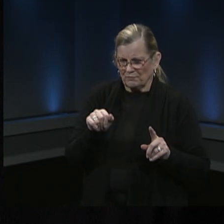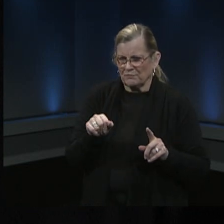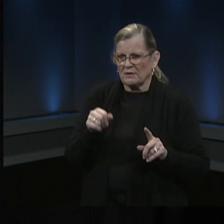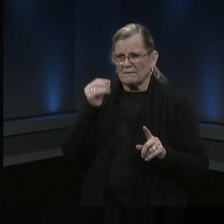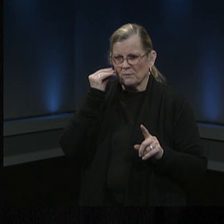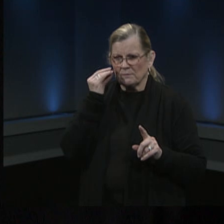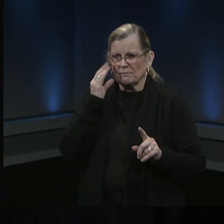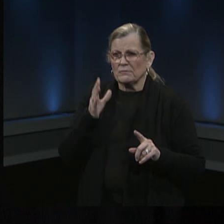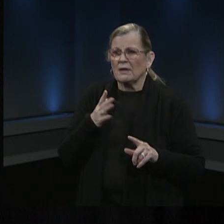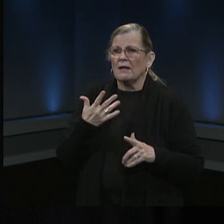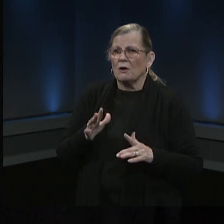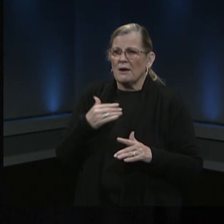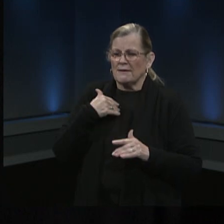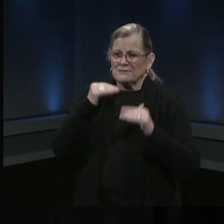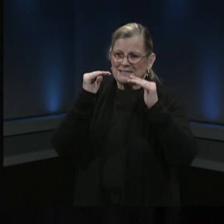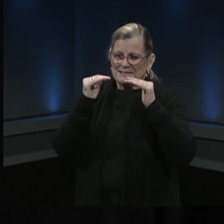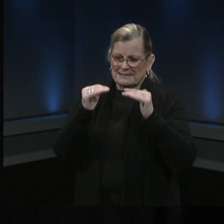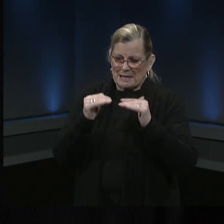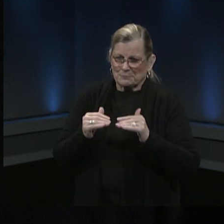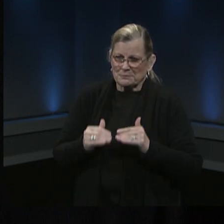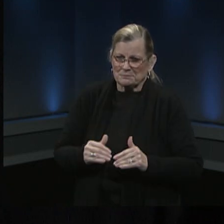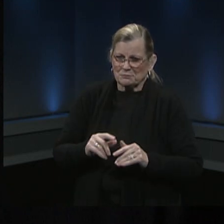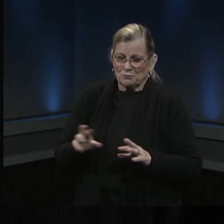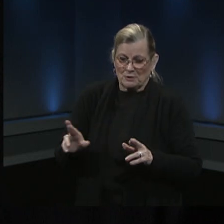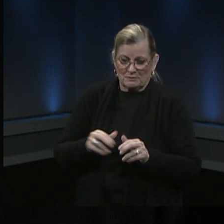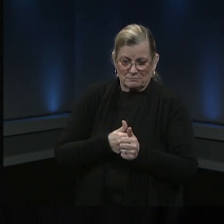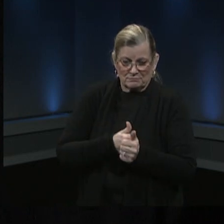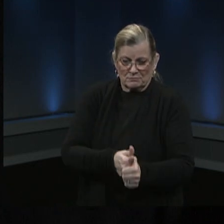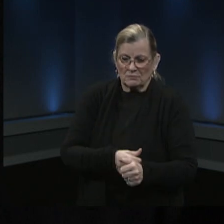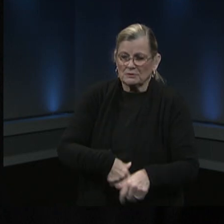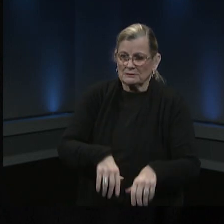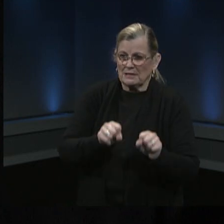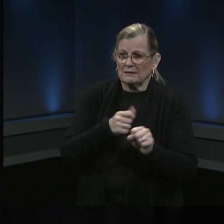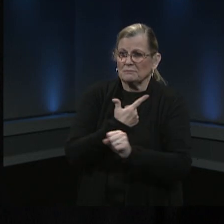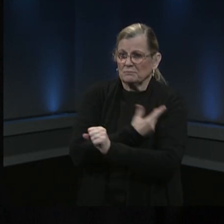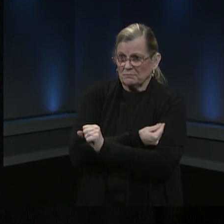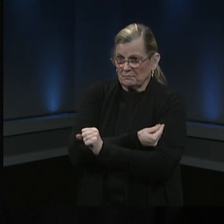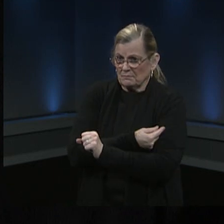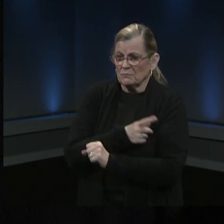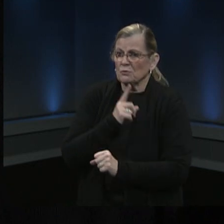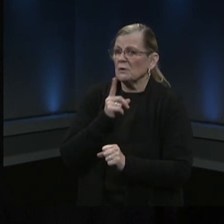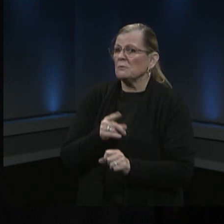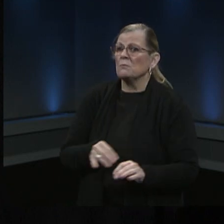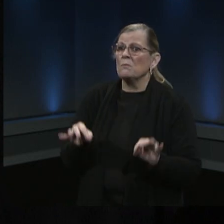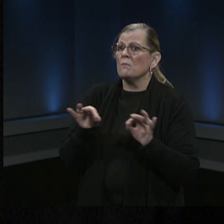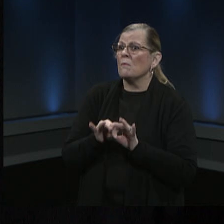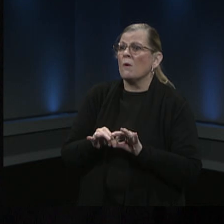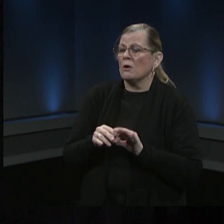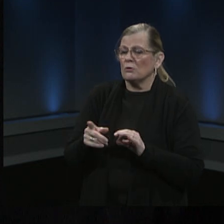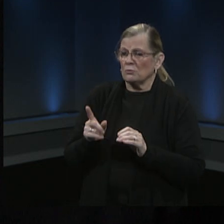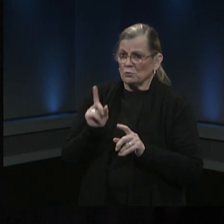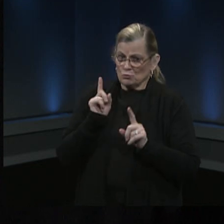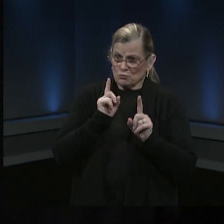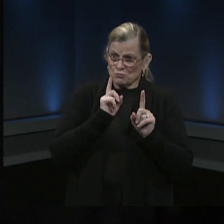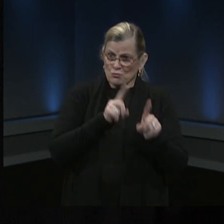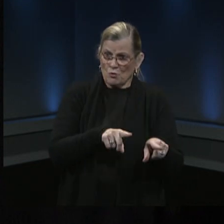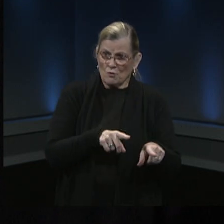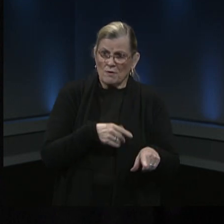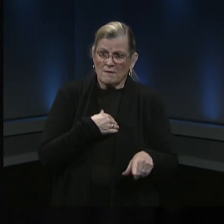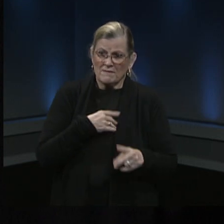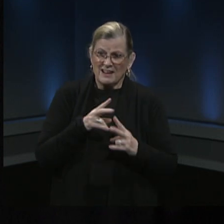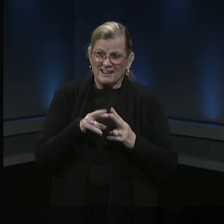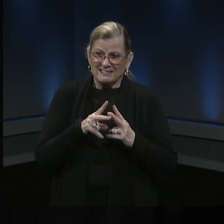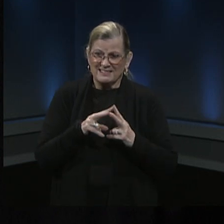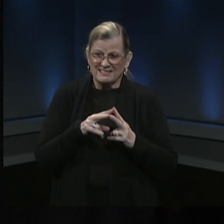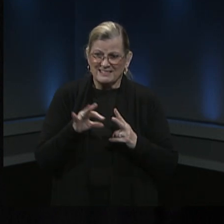yourself for your appointment one thing you'll need to do is make sure that when you go for your appointment that you have either your fcps id